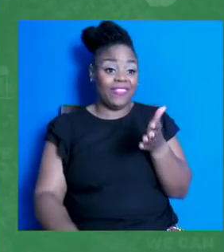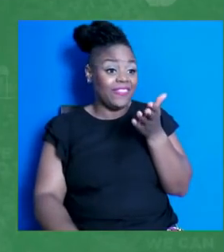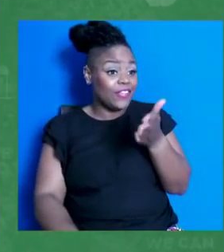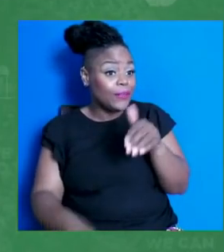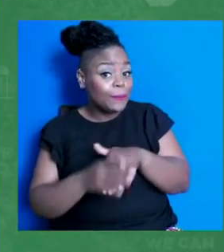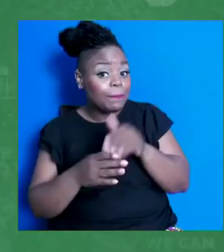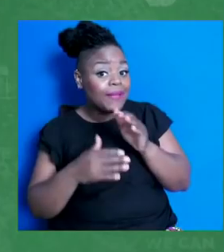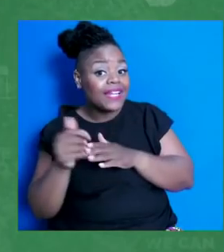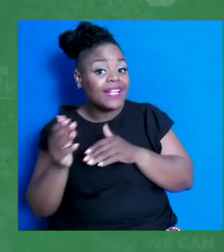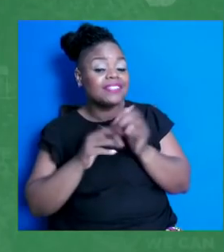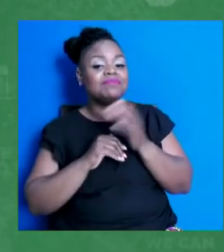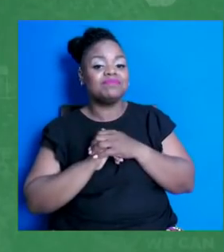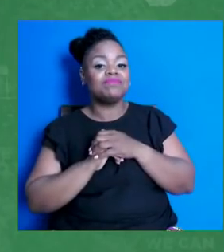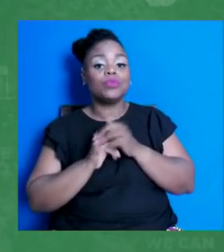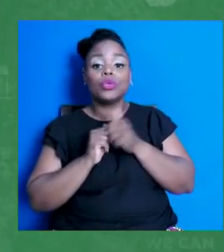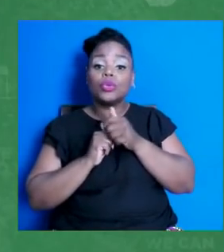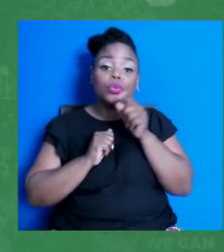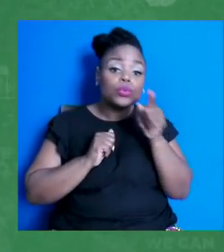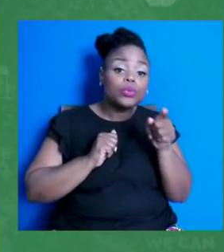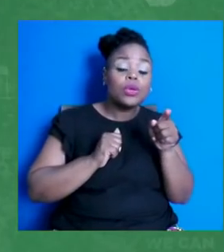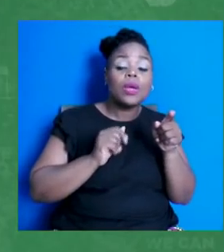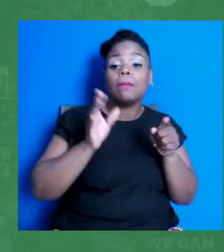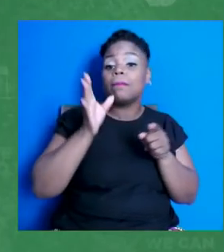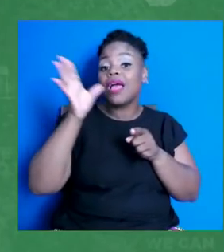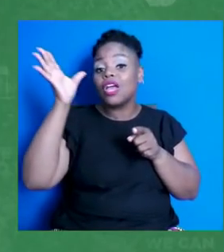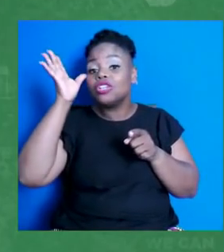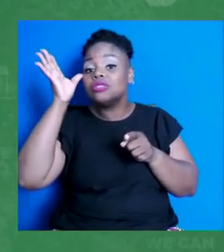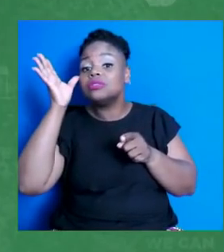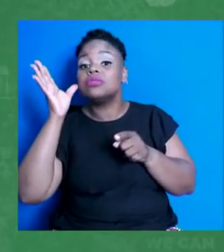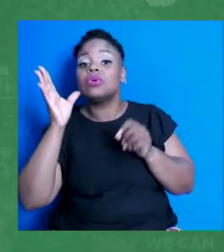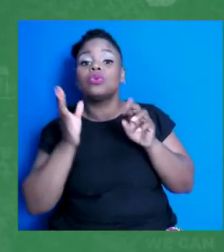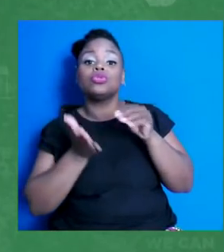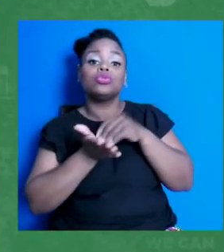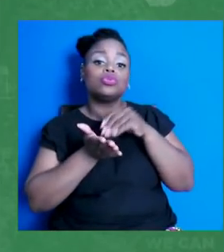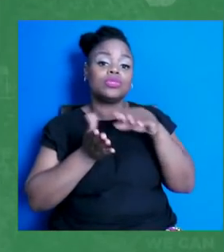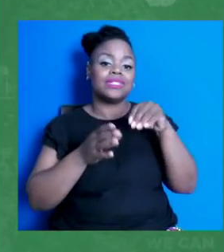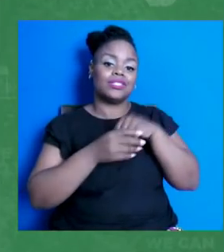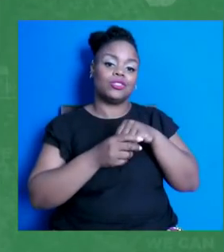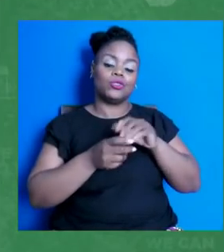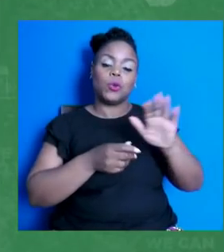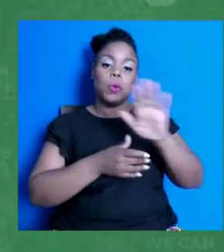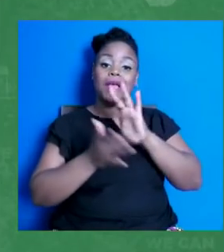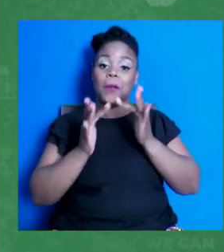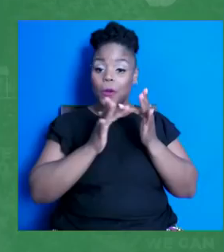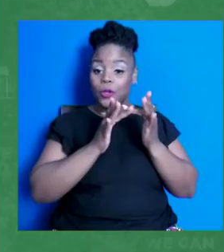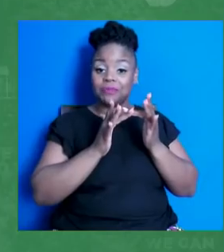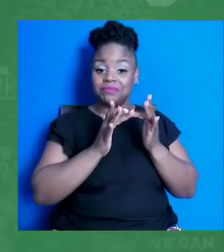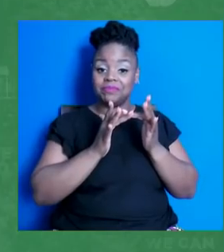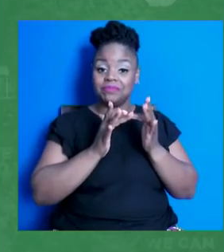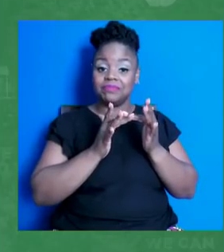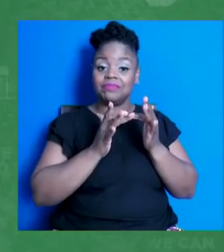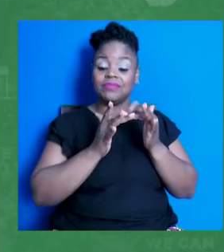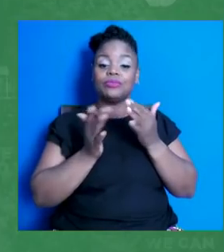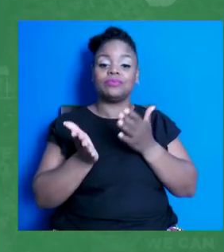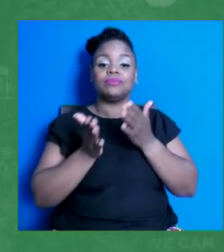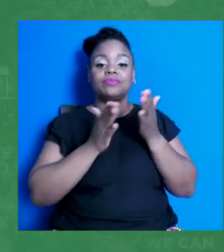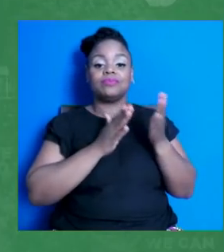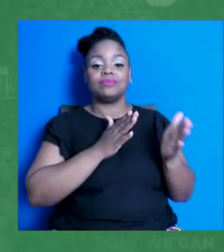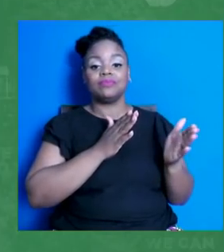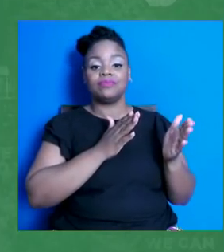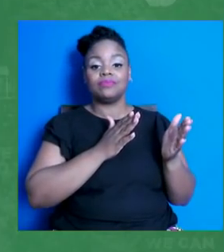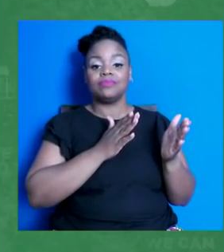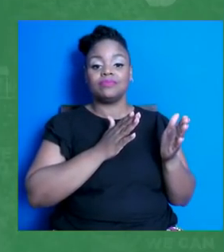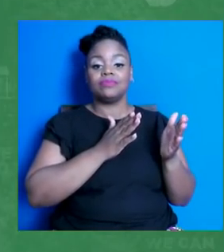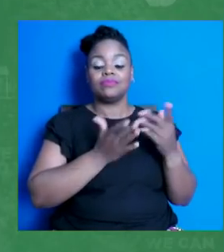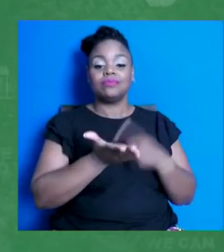or students within your network. So next slide, please. And I'm going to pass it back over to Dawn to talk about our gift card giveaways.